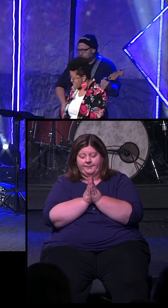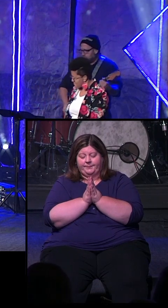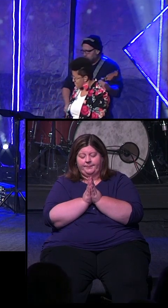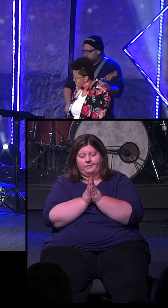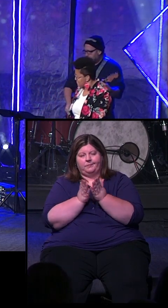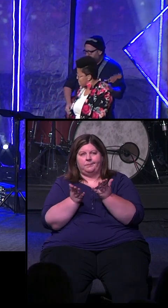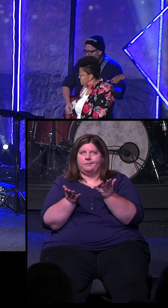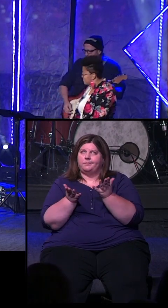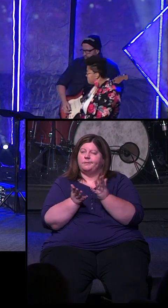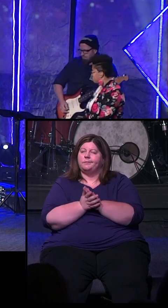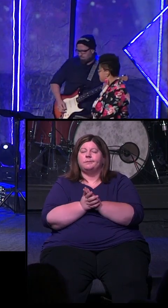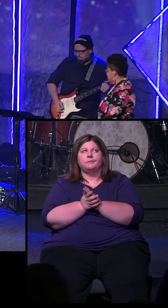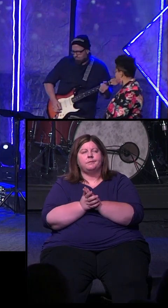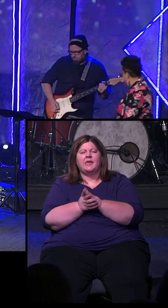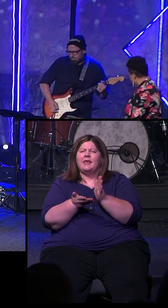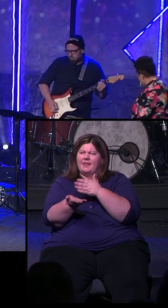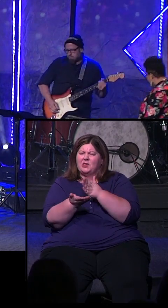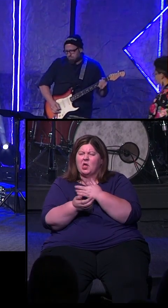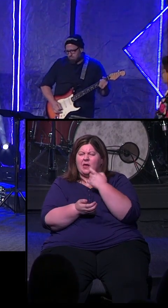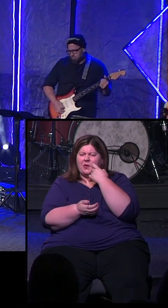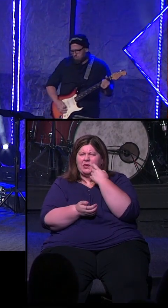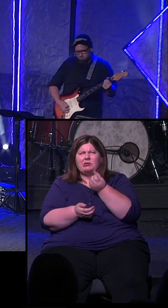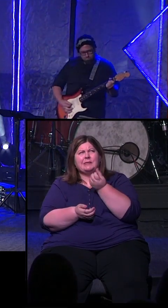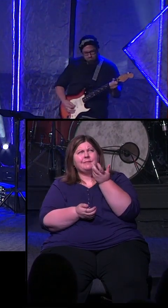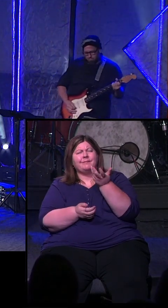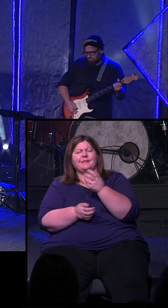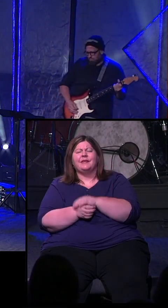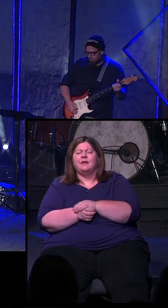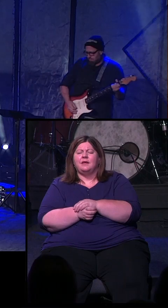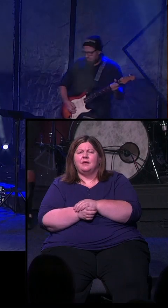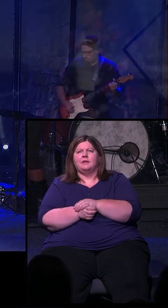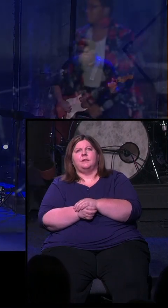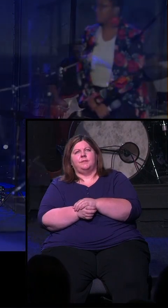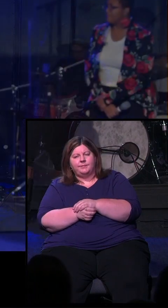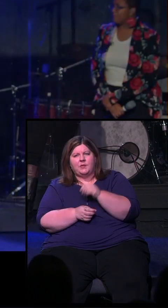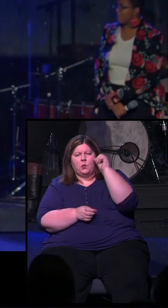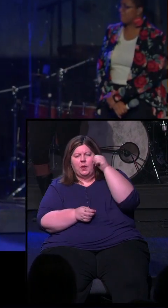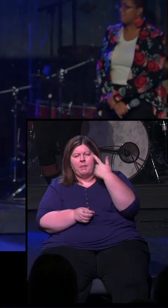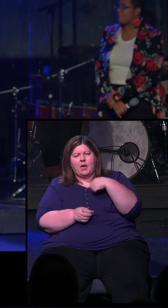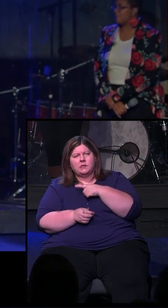God, it's just with the words of that song that we just sang, we are reminded that you are Lord.